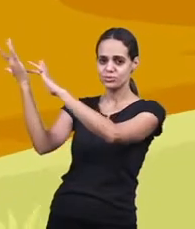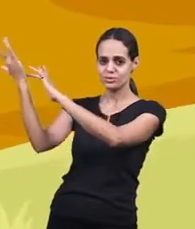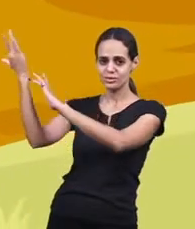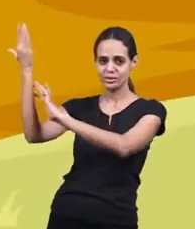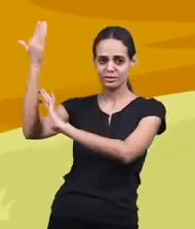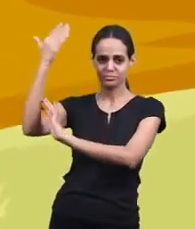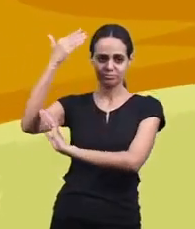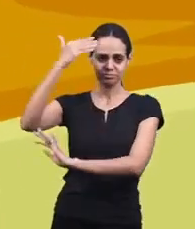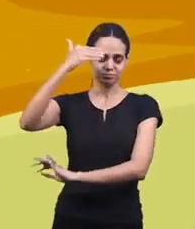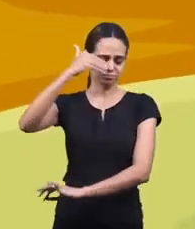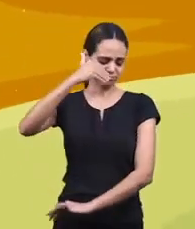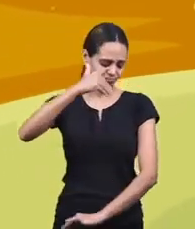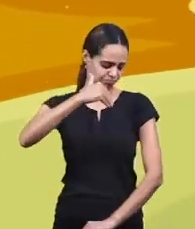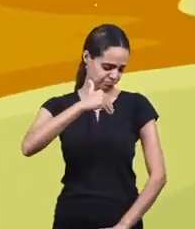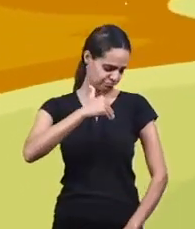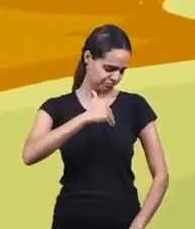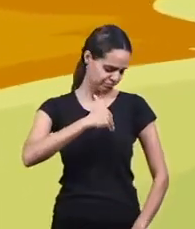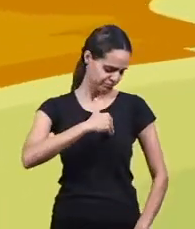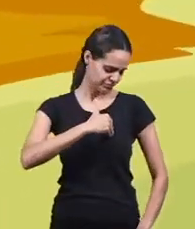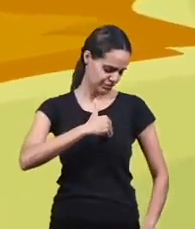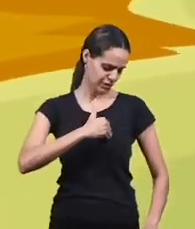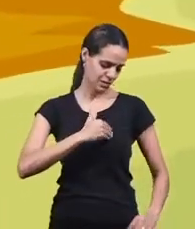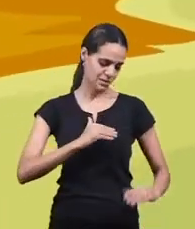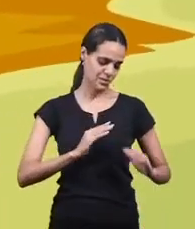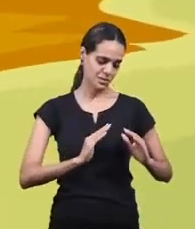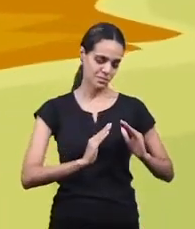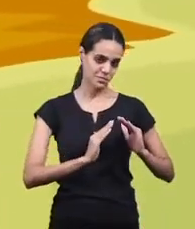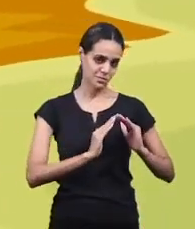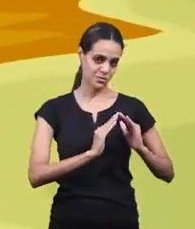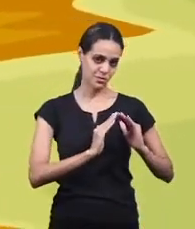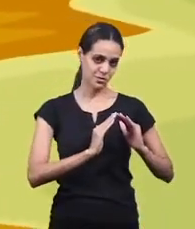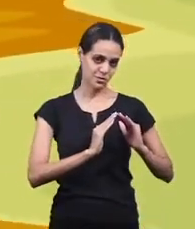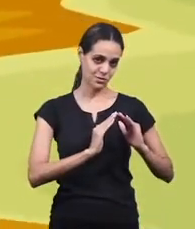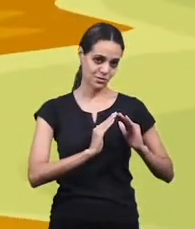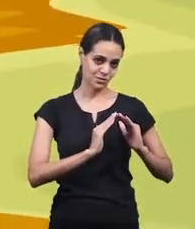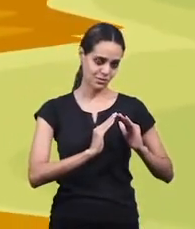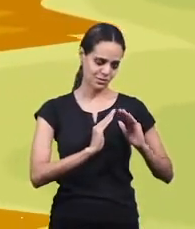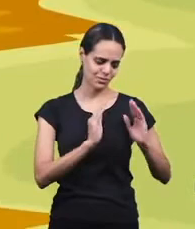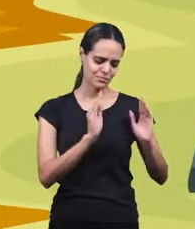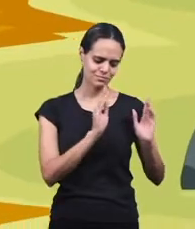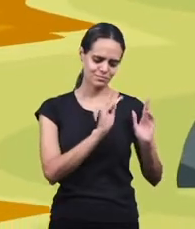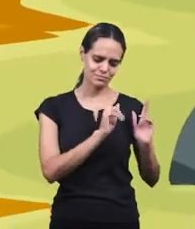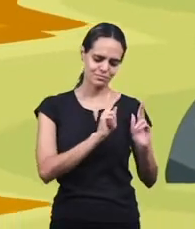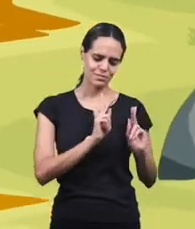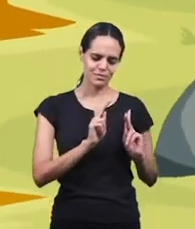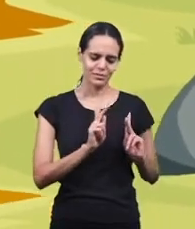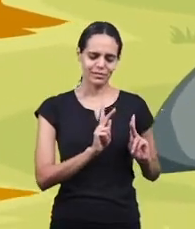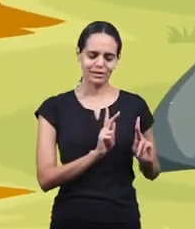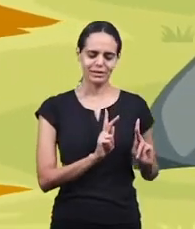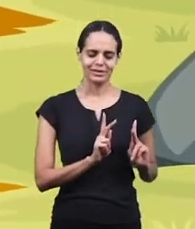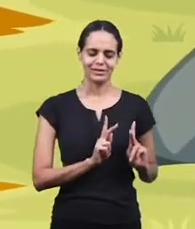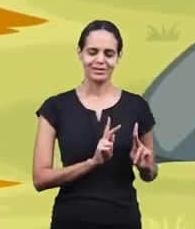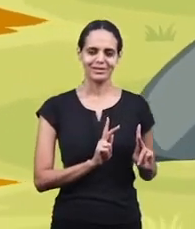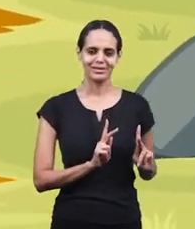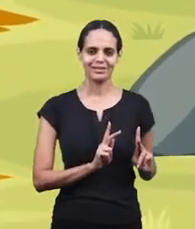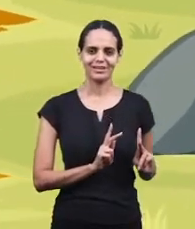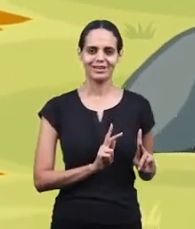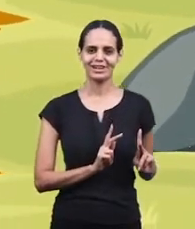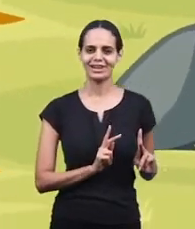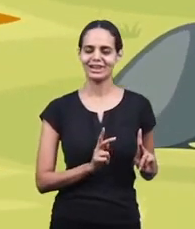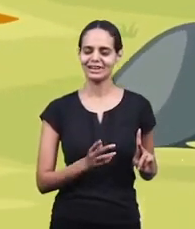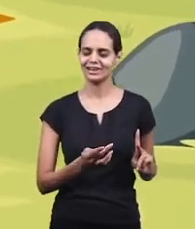when Jesus made his home in my heart